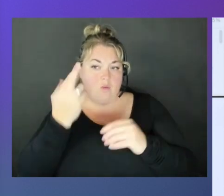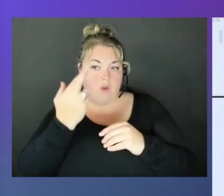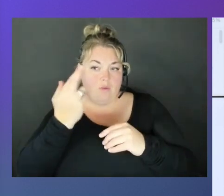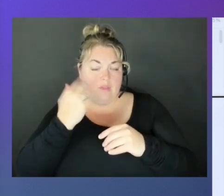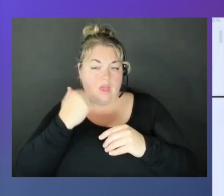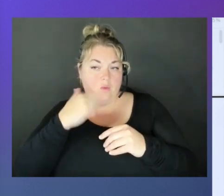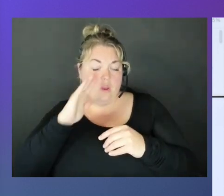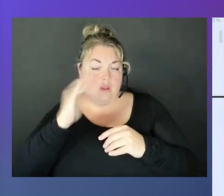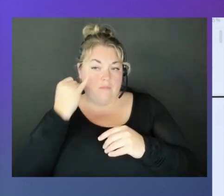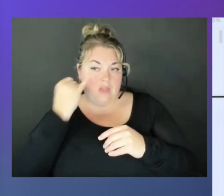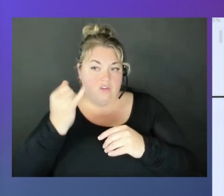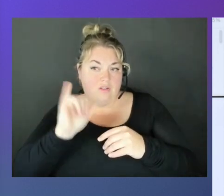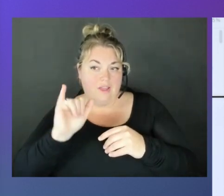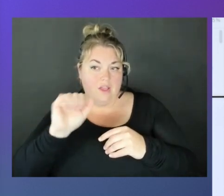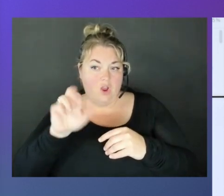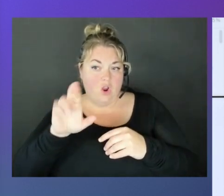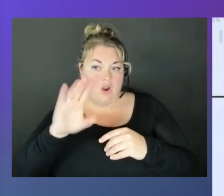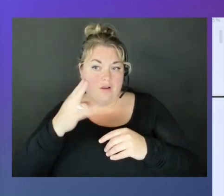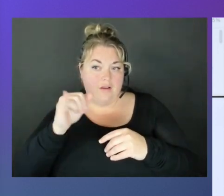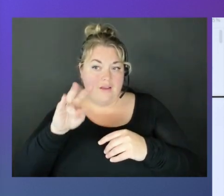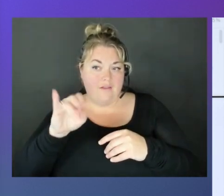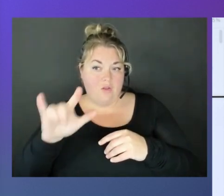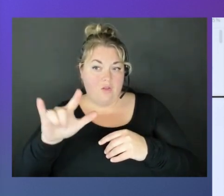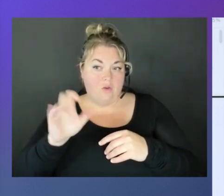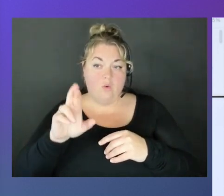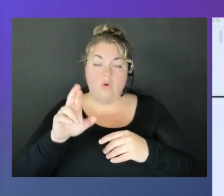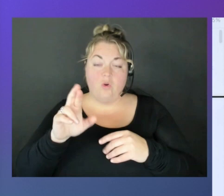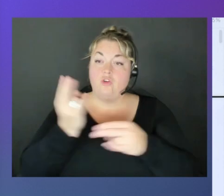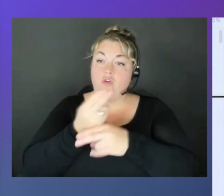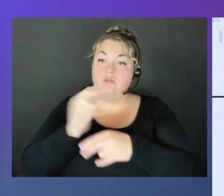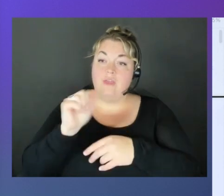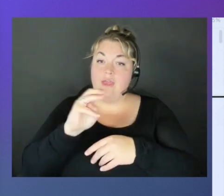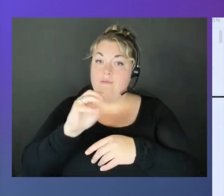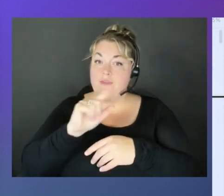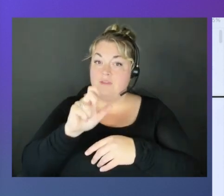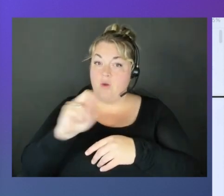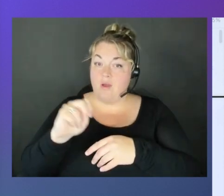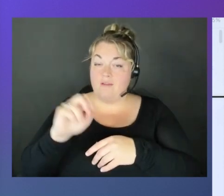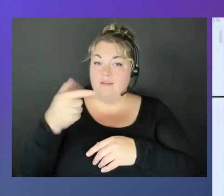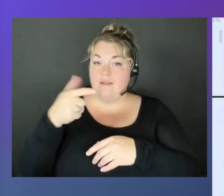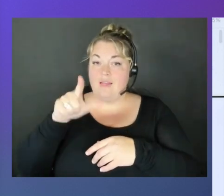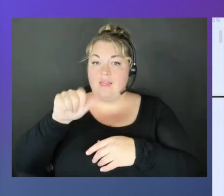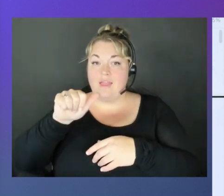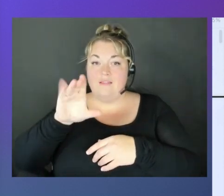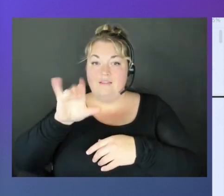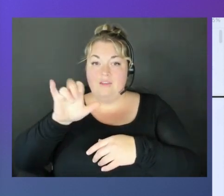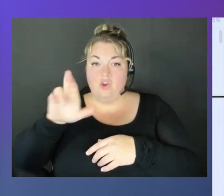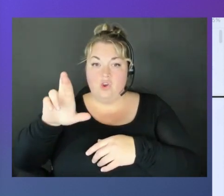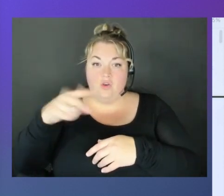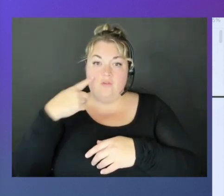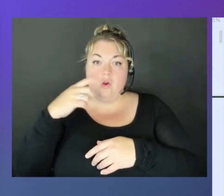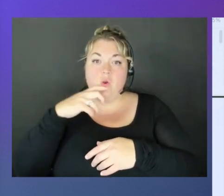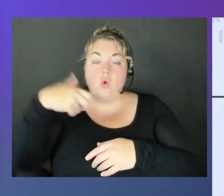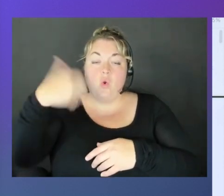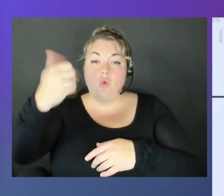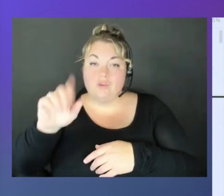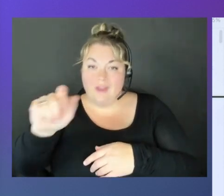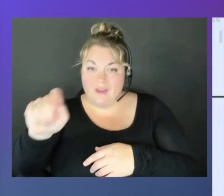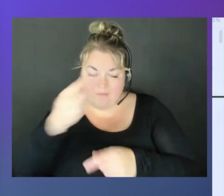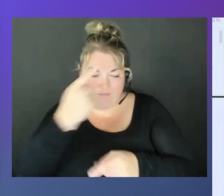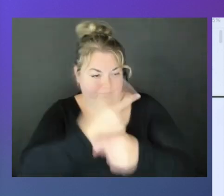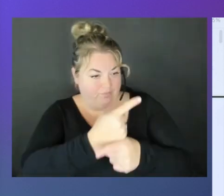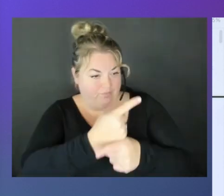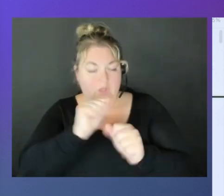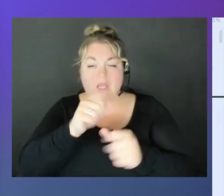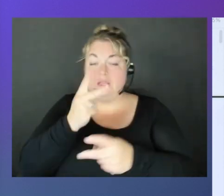archival, maybe even use Amazon Glacier for older data, right? You can then keep it in S3